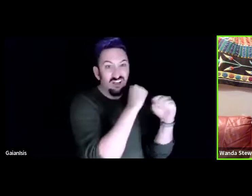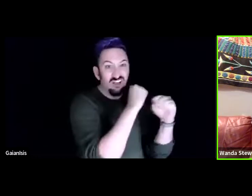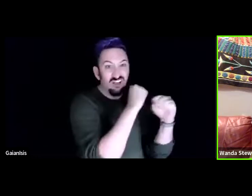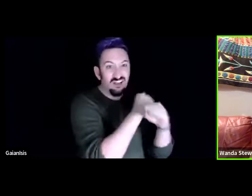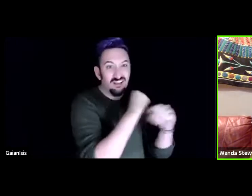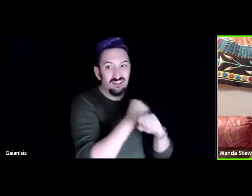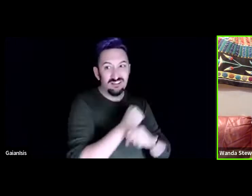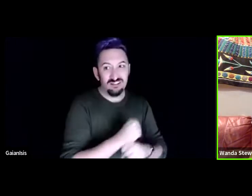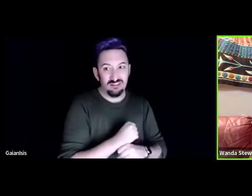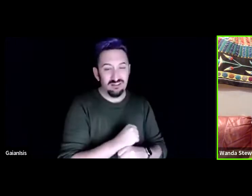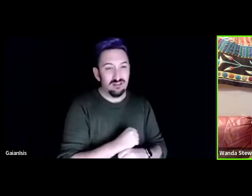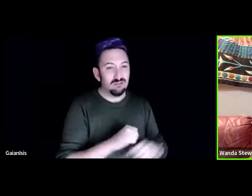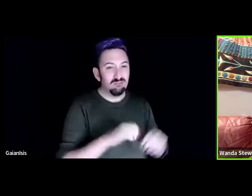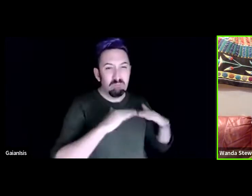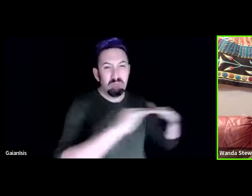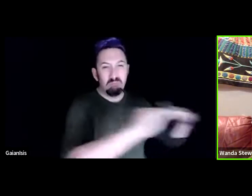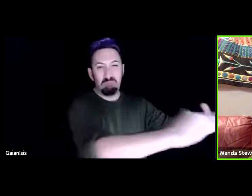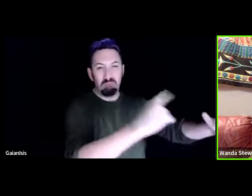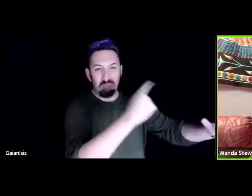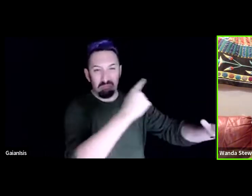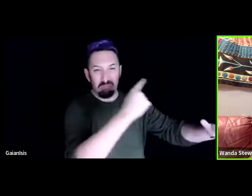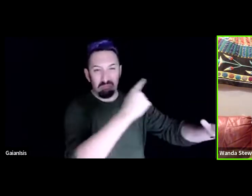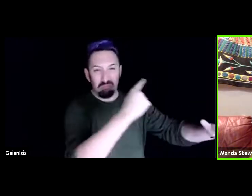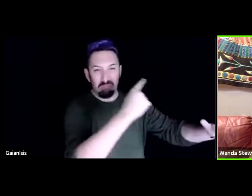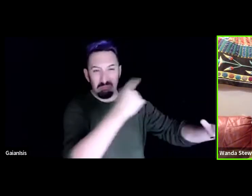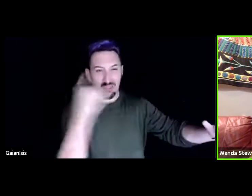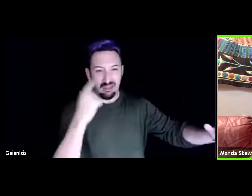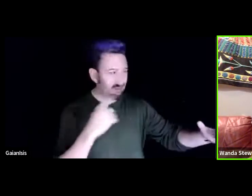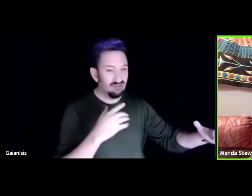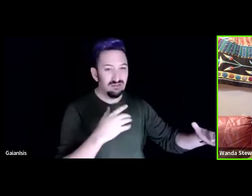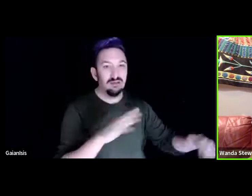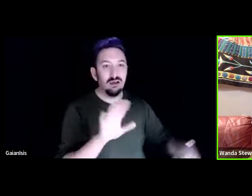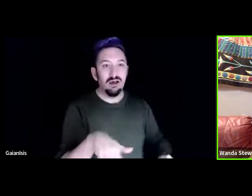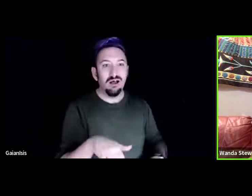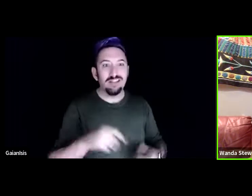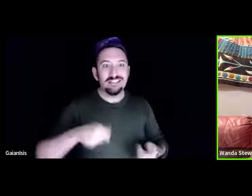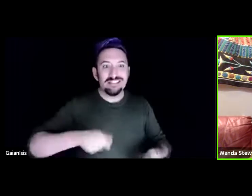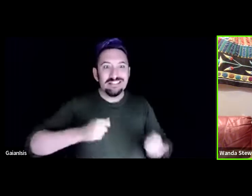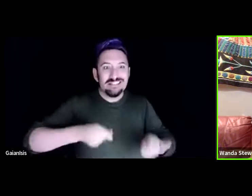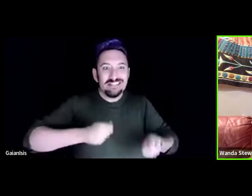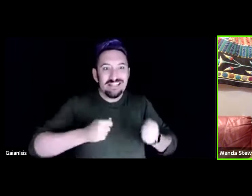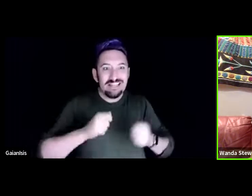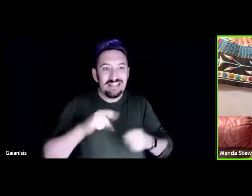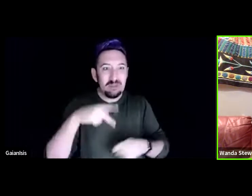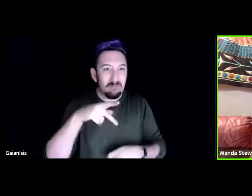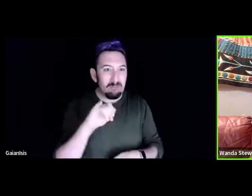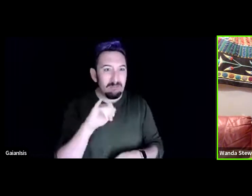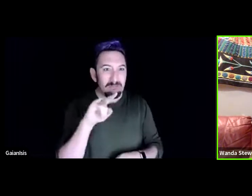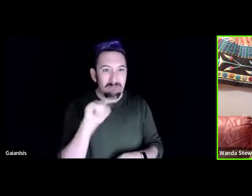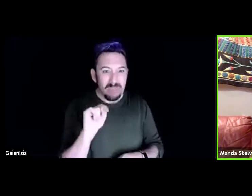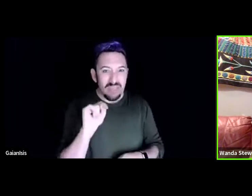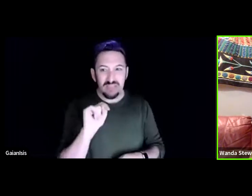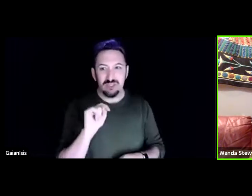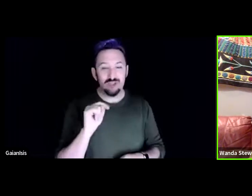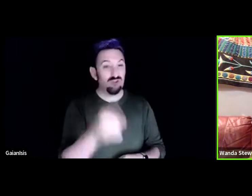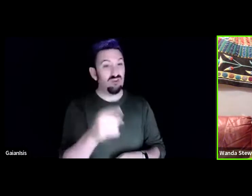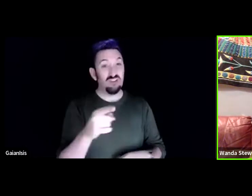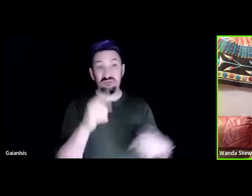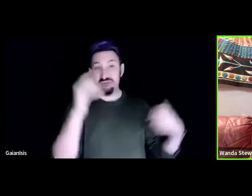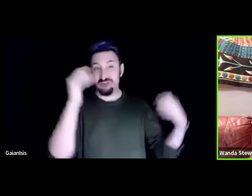playground let's make a dig pit so you all can just dig your hearts away